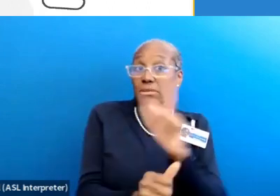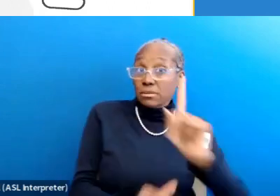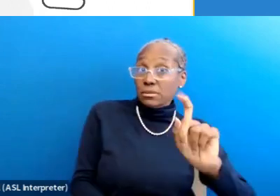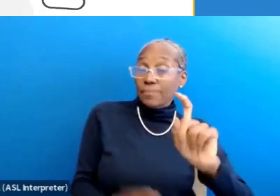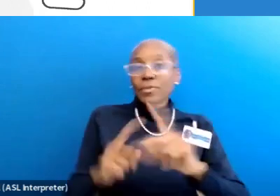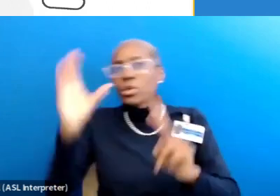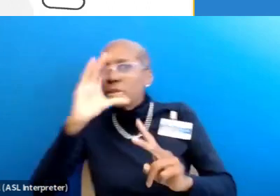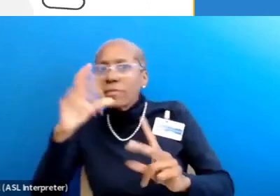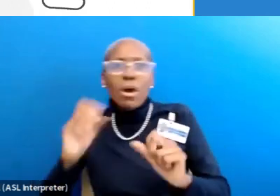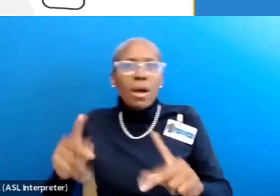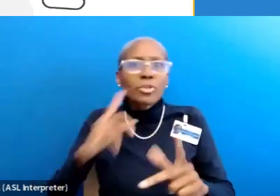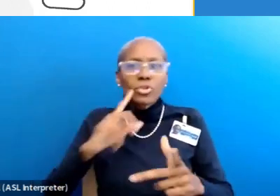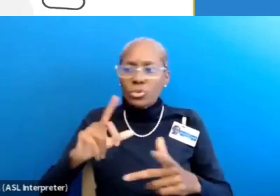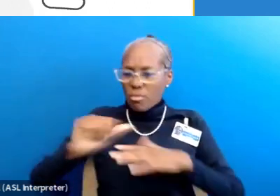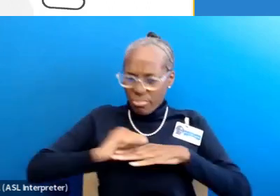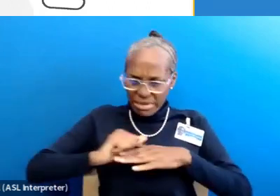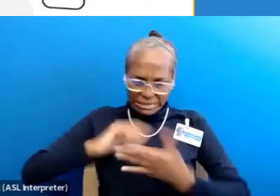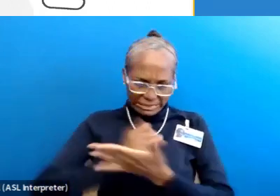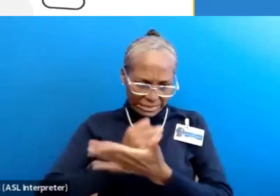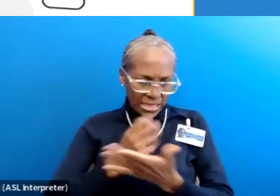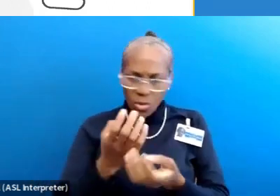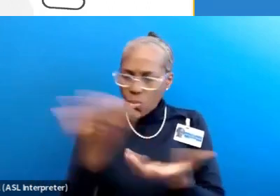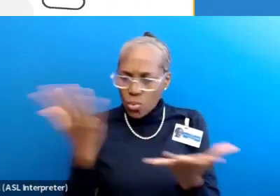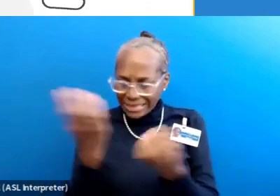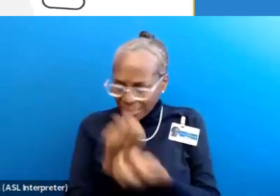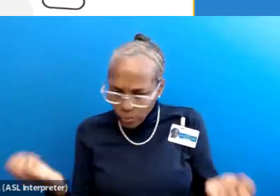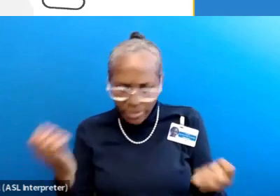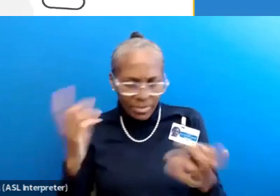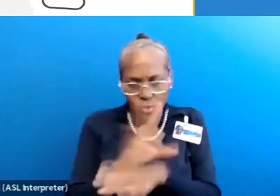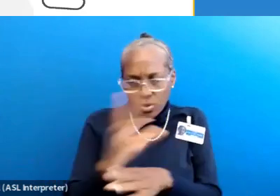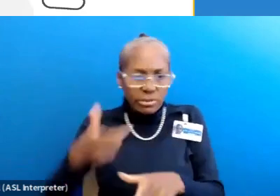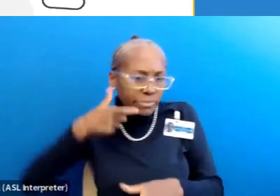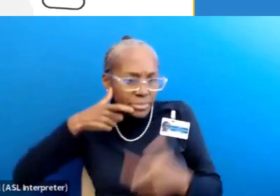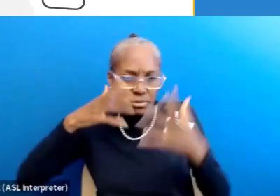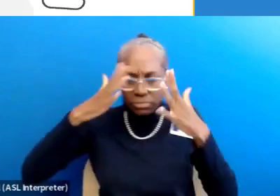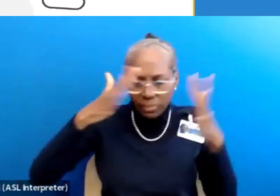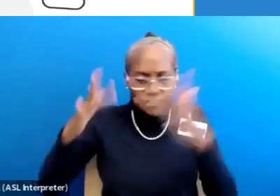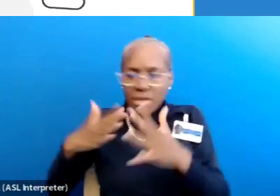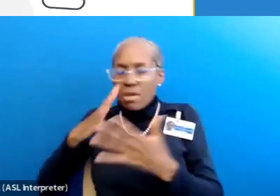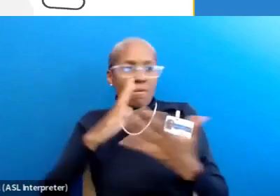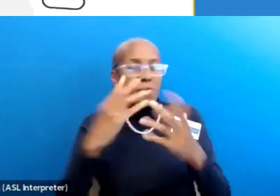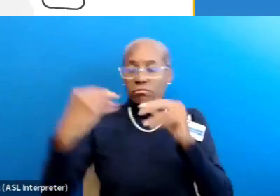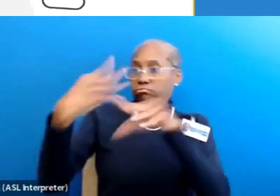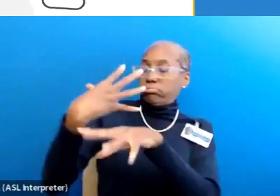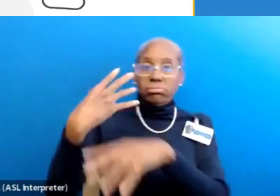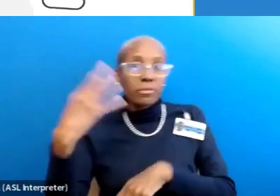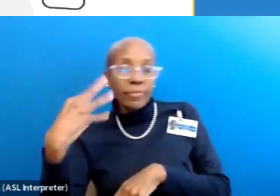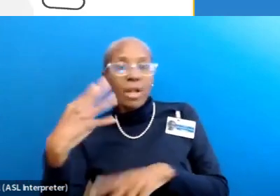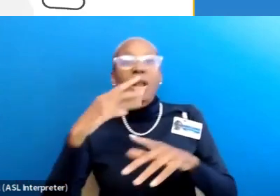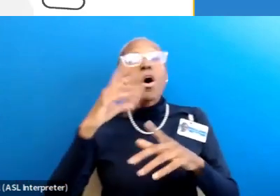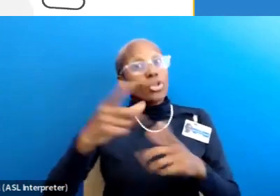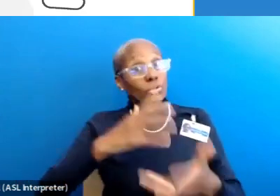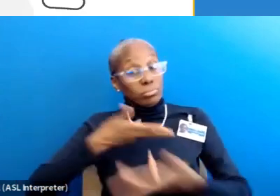seeking out opportunities to practice with the equipment used for simul in healthcare settings, both in-person and remote? Are you